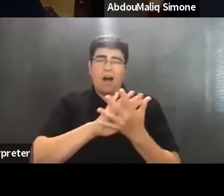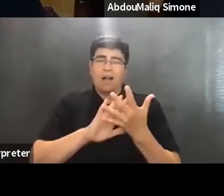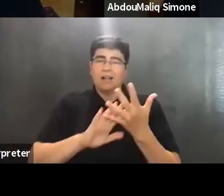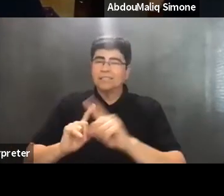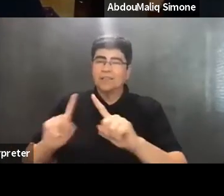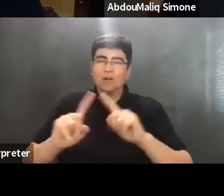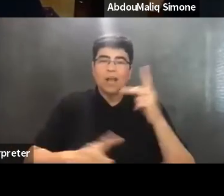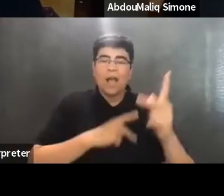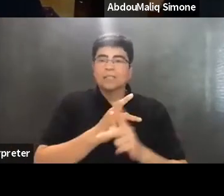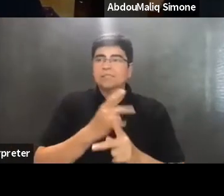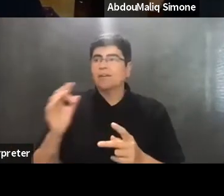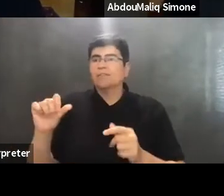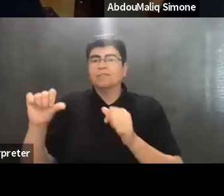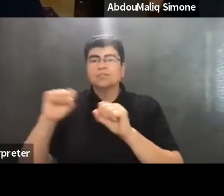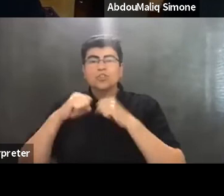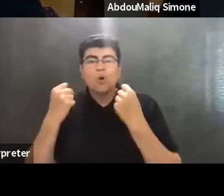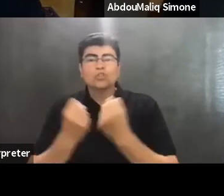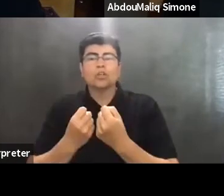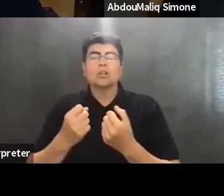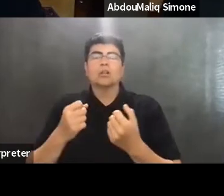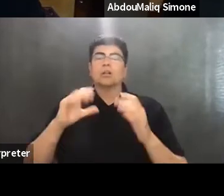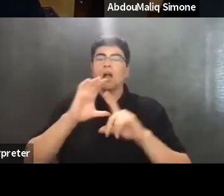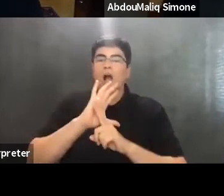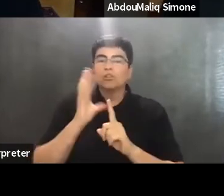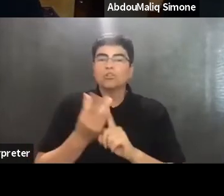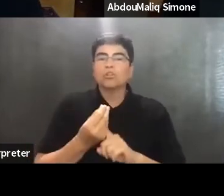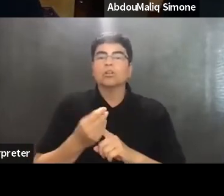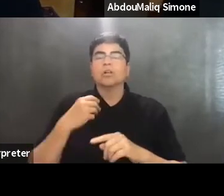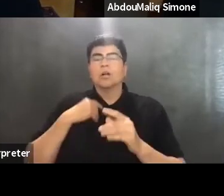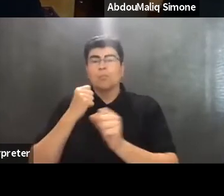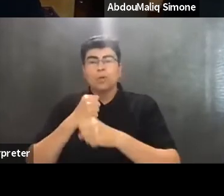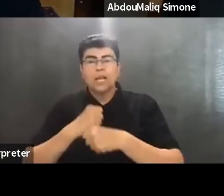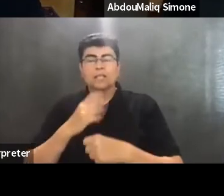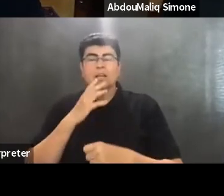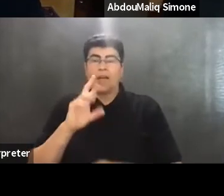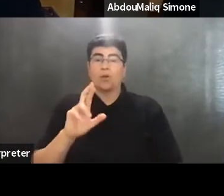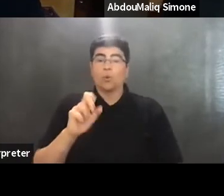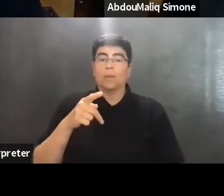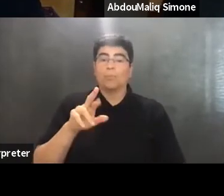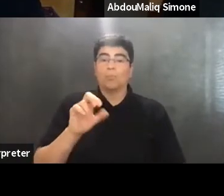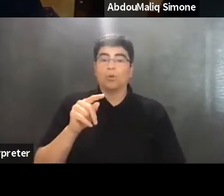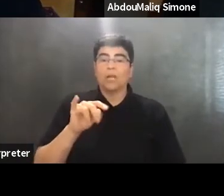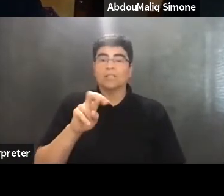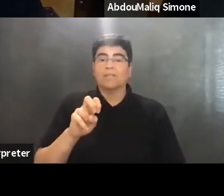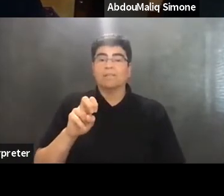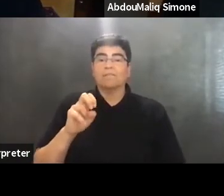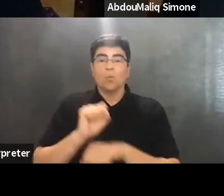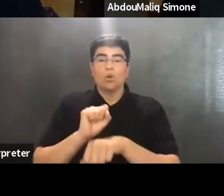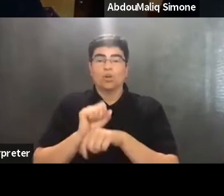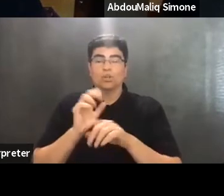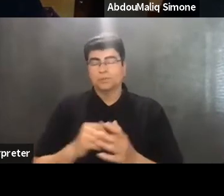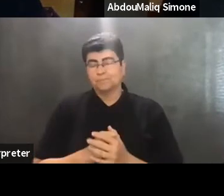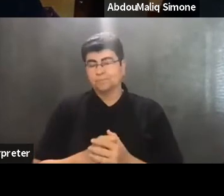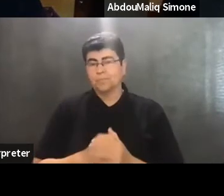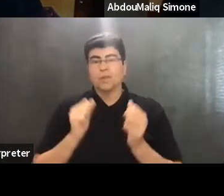of social and cultural and productive and reproductive workers. So with these different